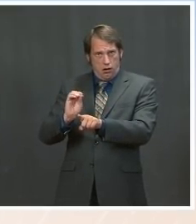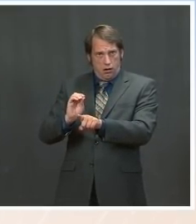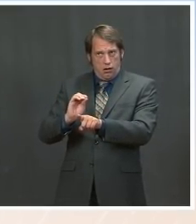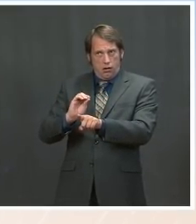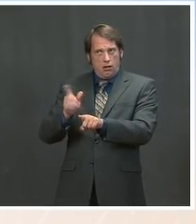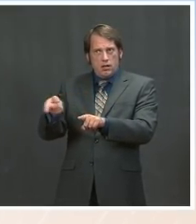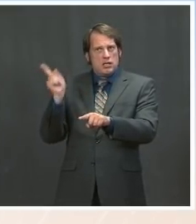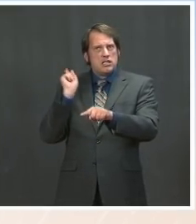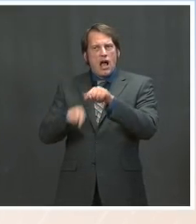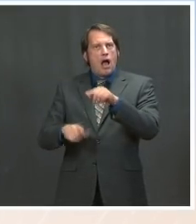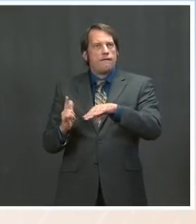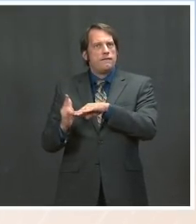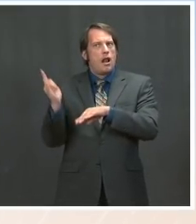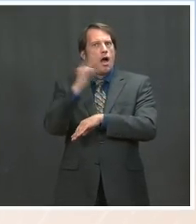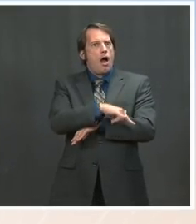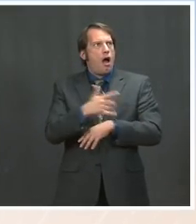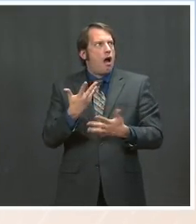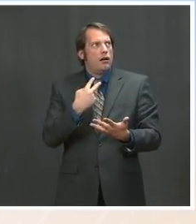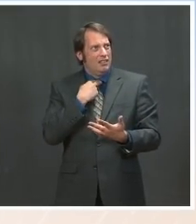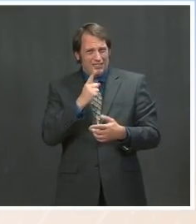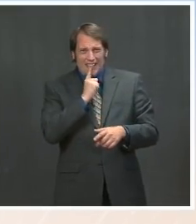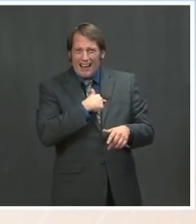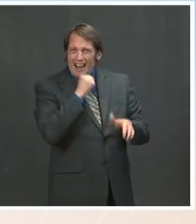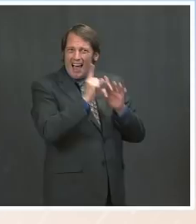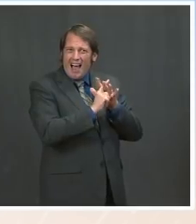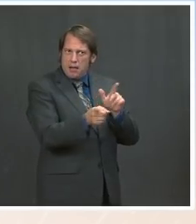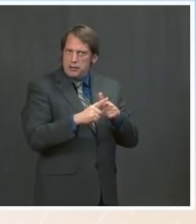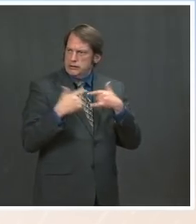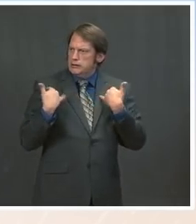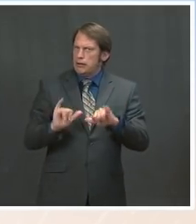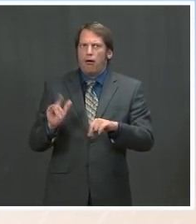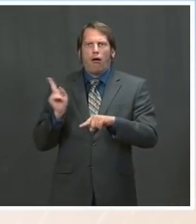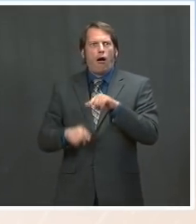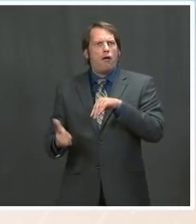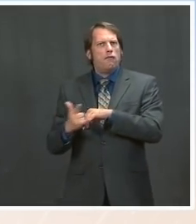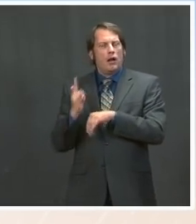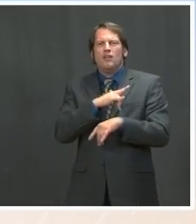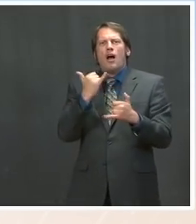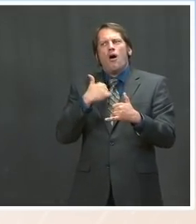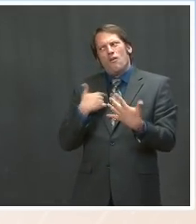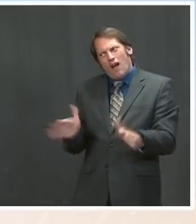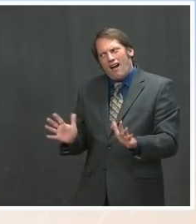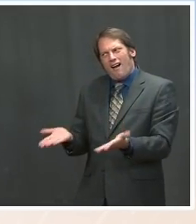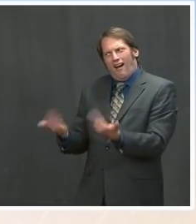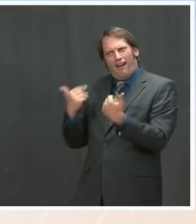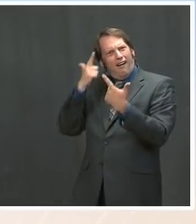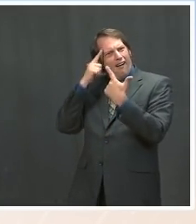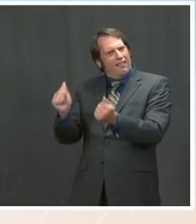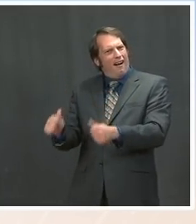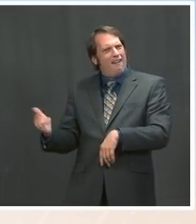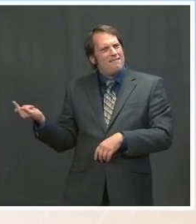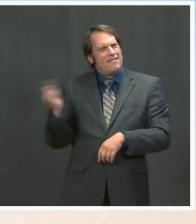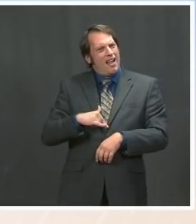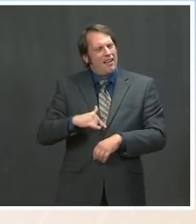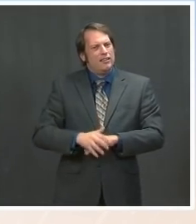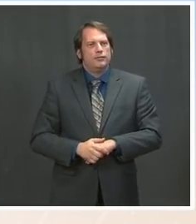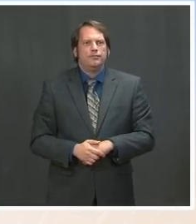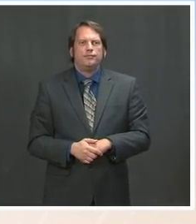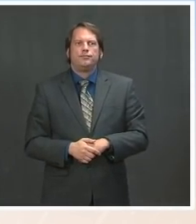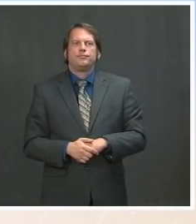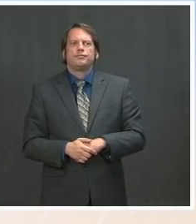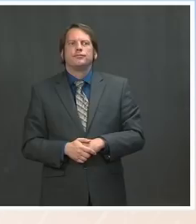In the announcement we made on Friday, we were clear in the emergency presidential determination that if 15,000 is reached,